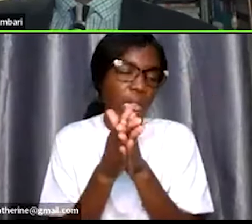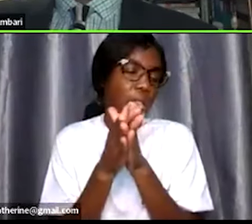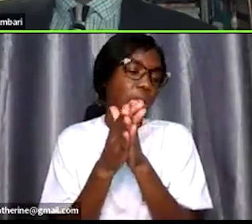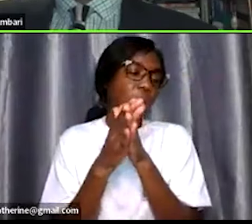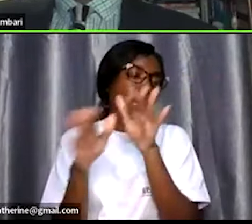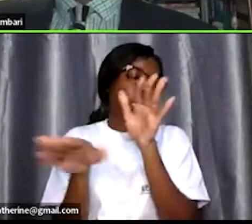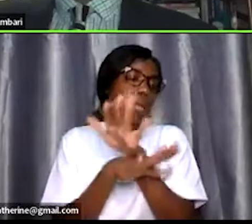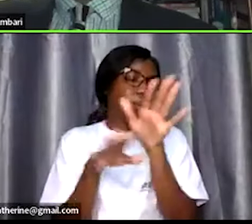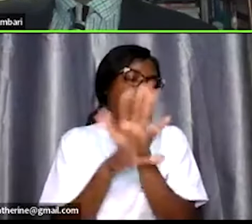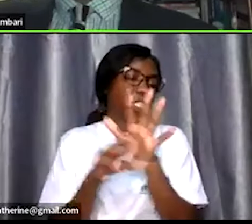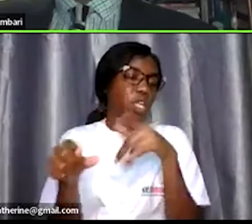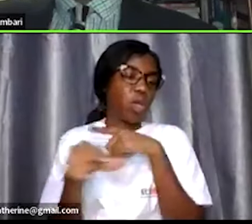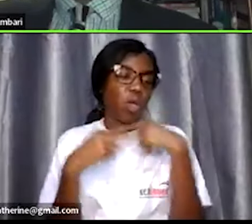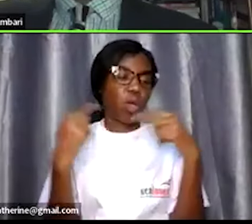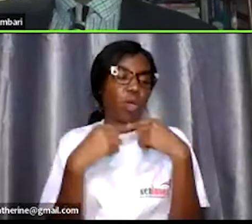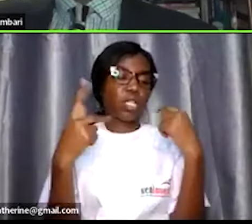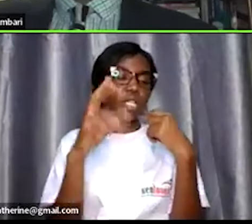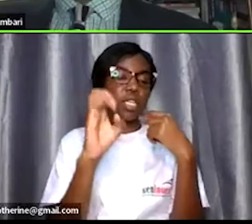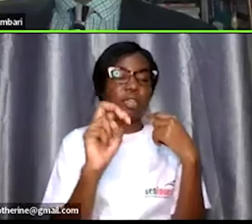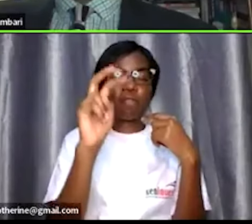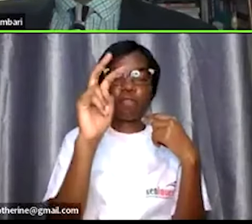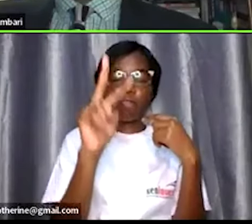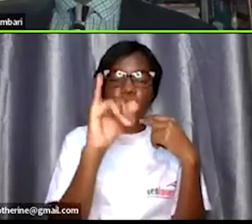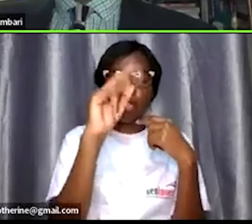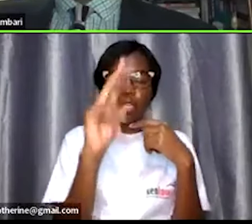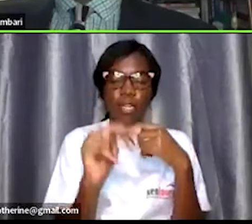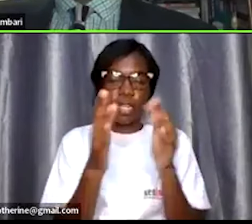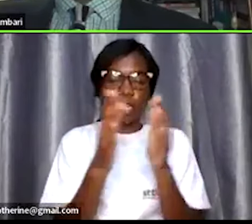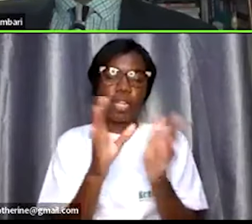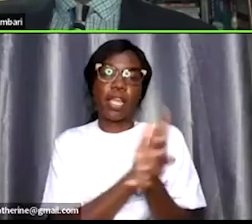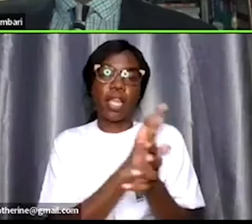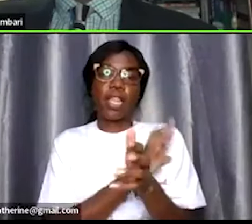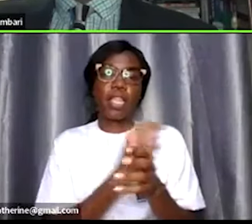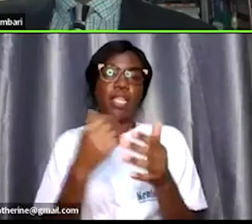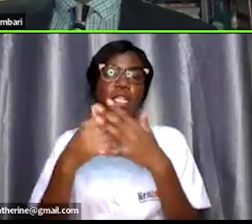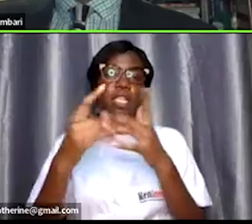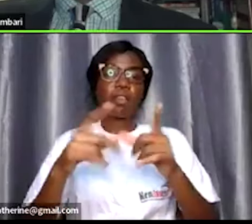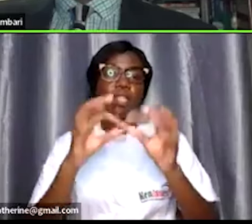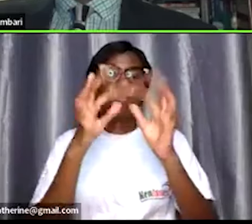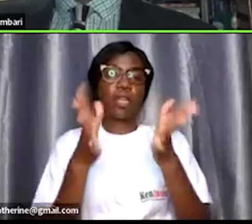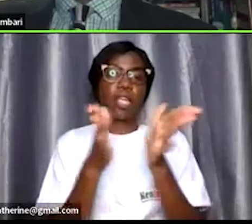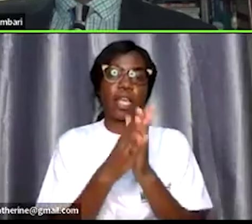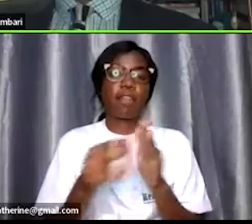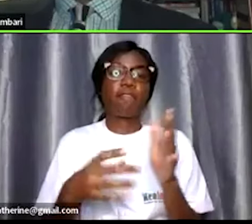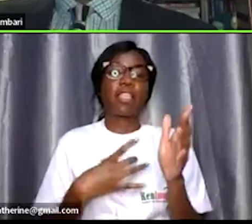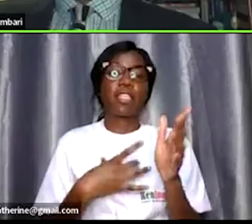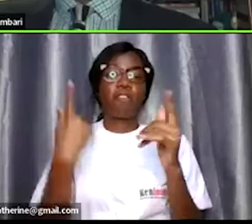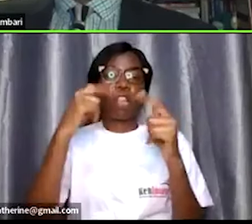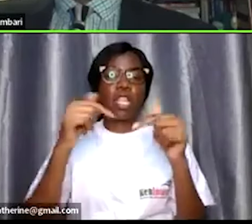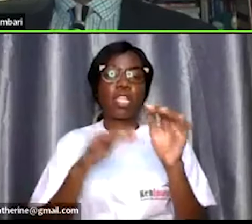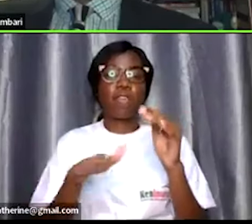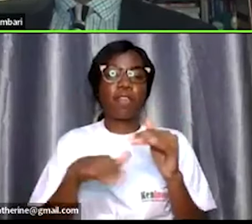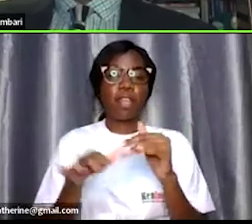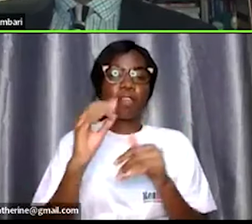-host that is uh kevin adipo and katherine c dandy our sign language interpreter and of course our guest for this evening of frank